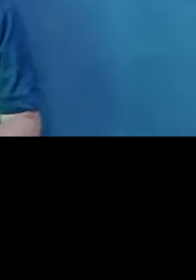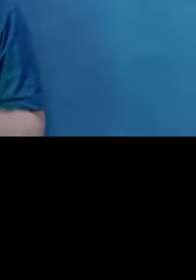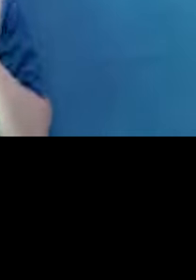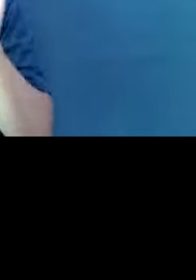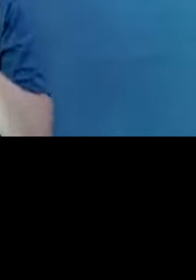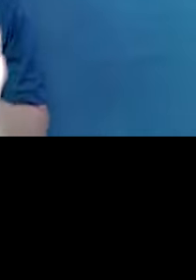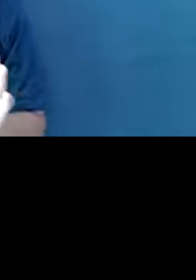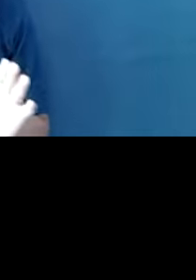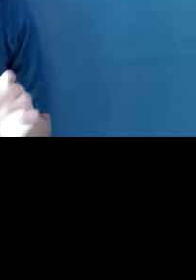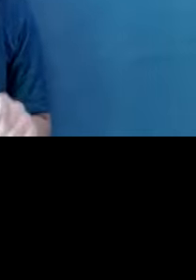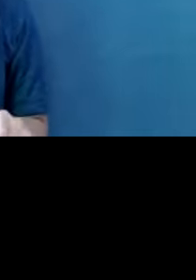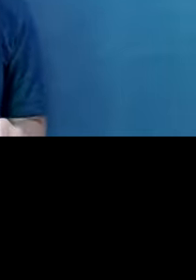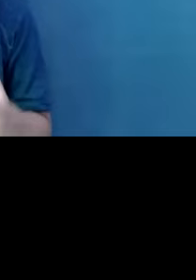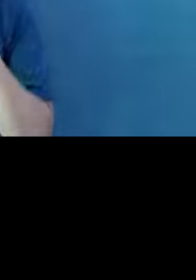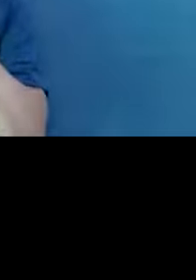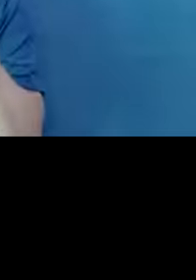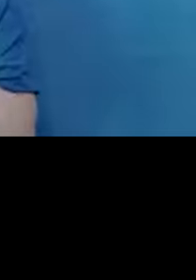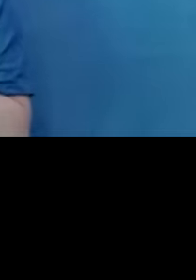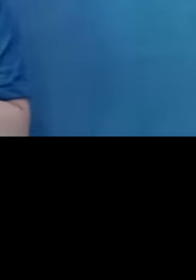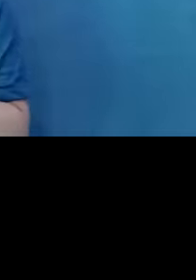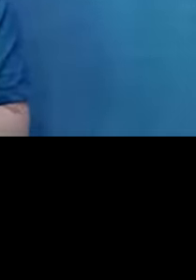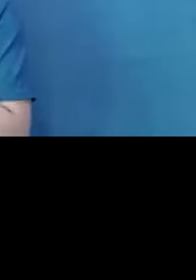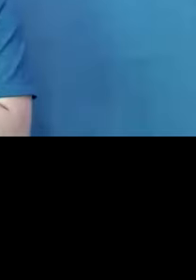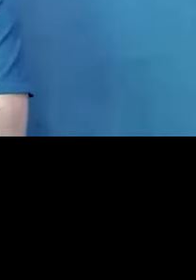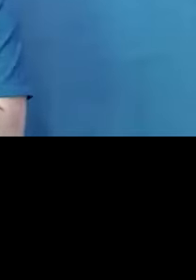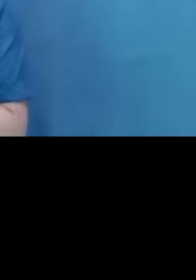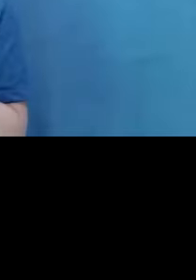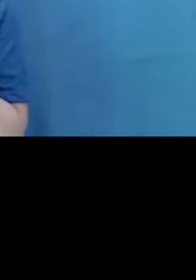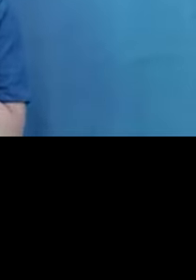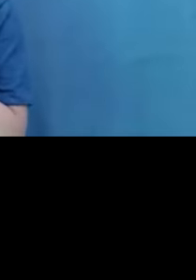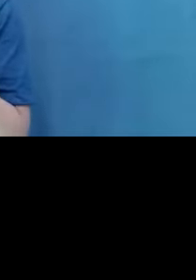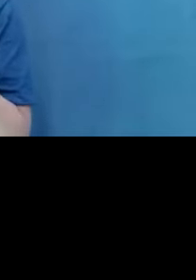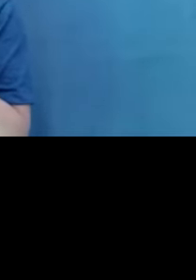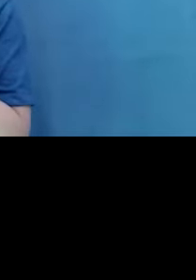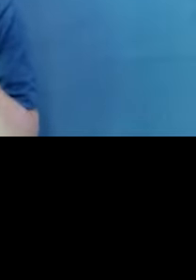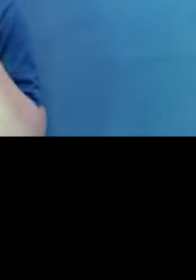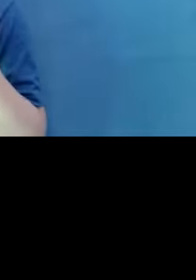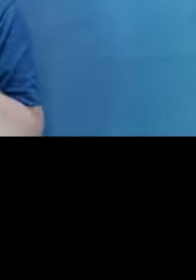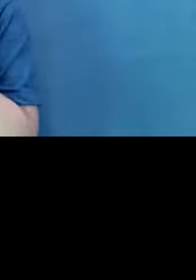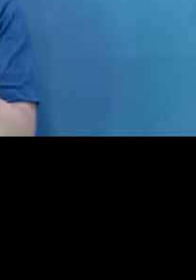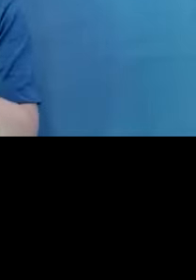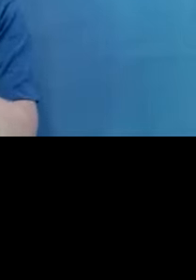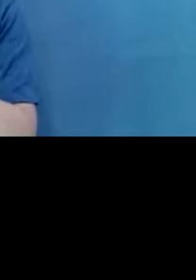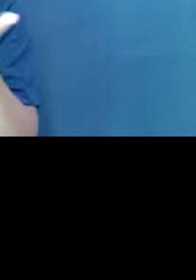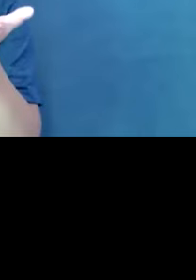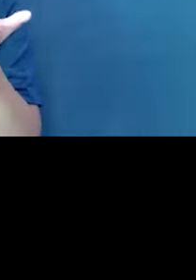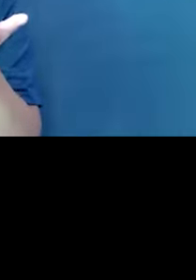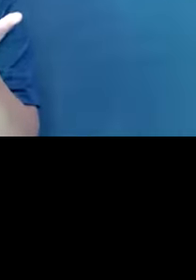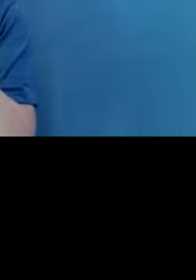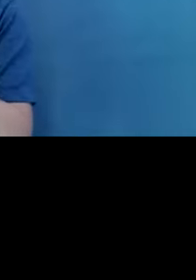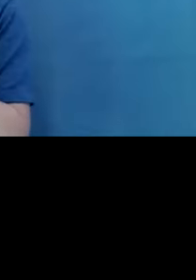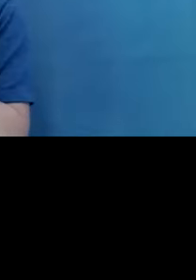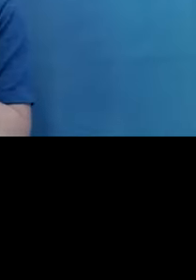deaf, a Japanese, a Filipino deaf. What reasonable accommodation can we provide